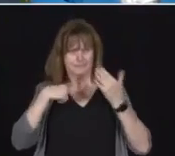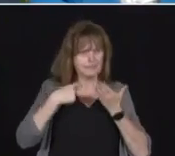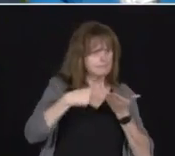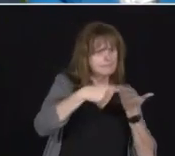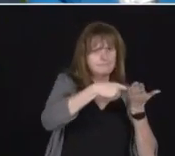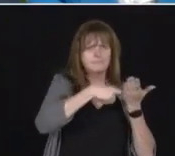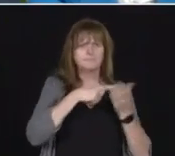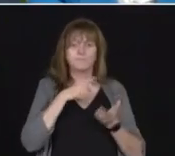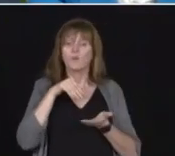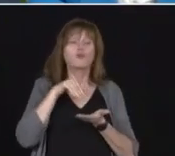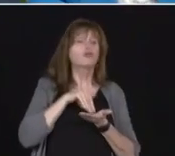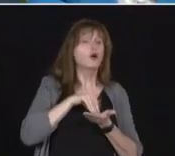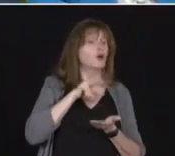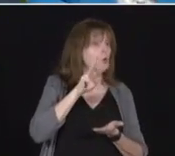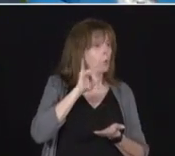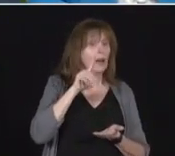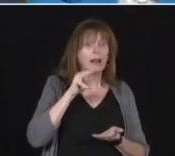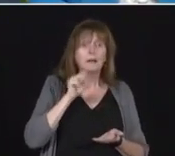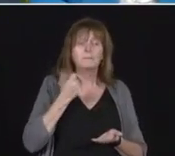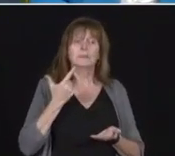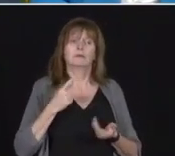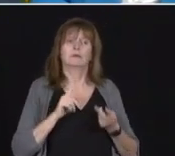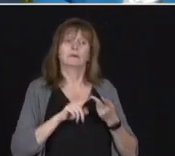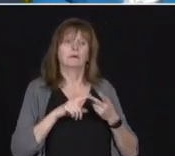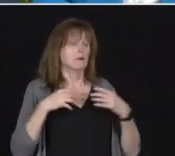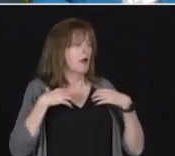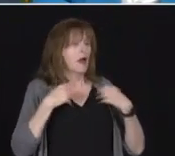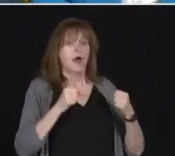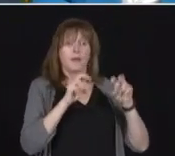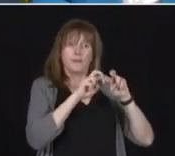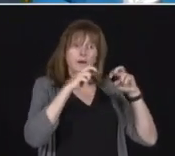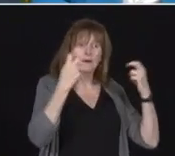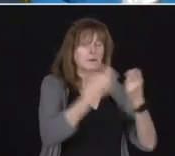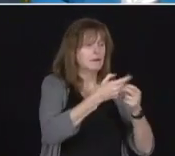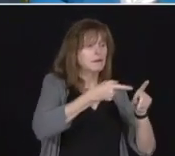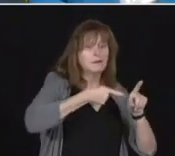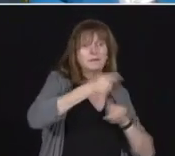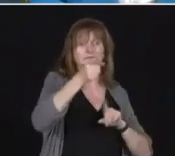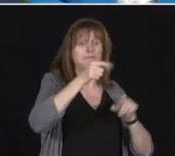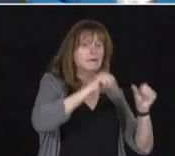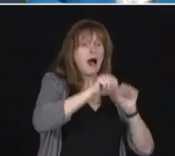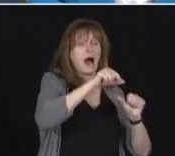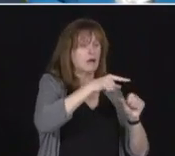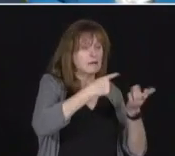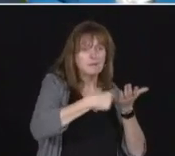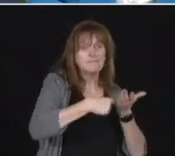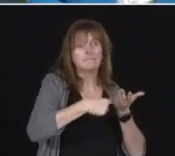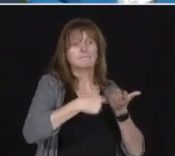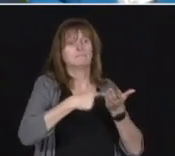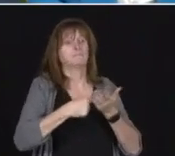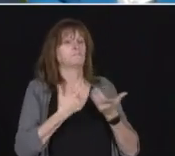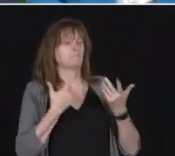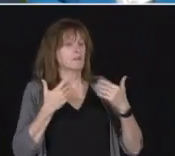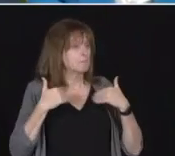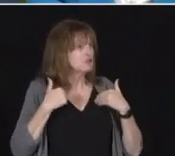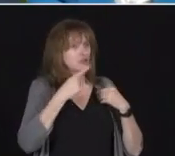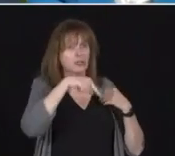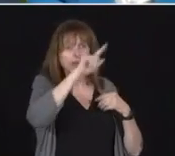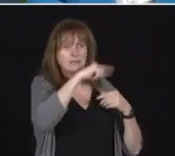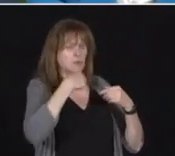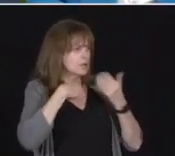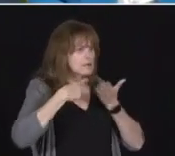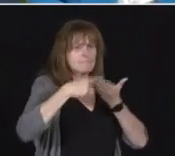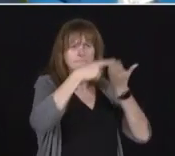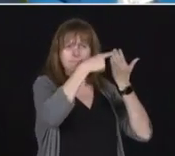discussing amongst our group of cabinet members and caucus members as well. So we want to do this whenever